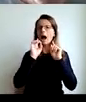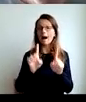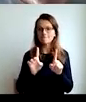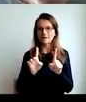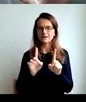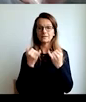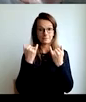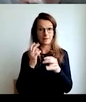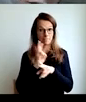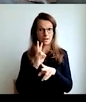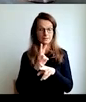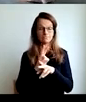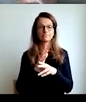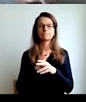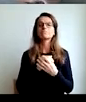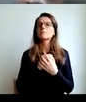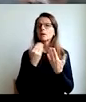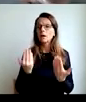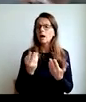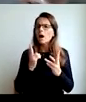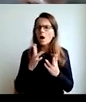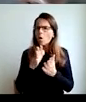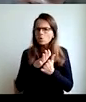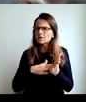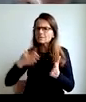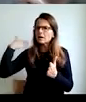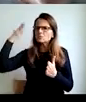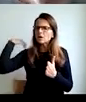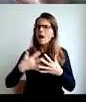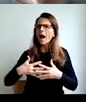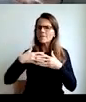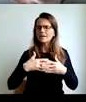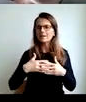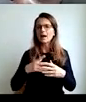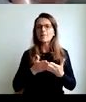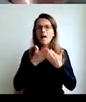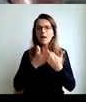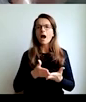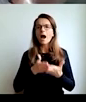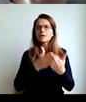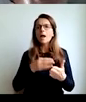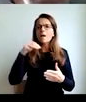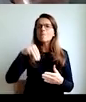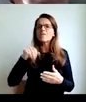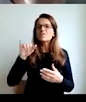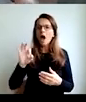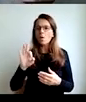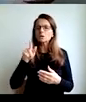create, and pay attention now. How in the US started our Mayflower